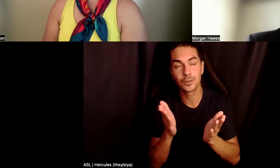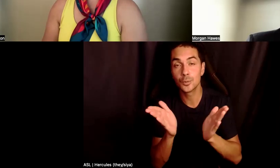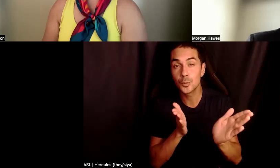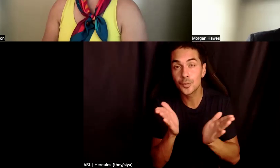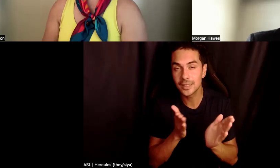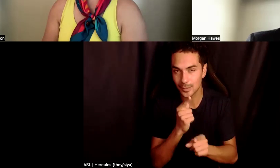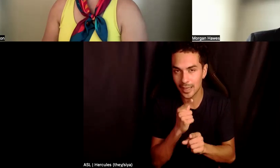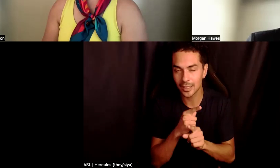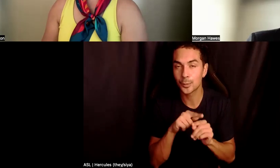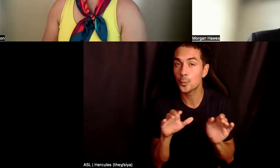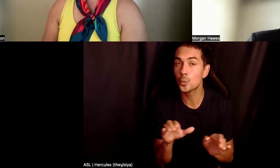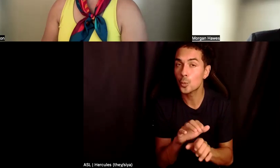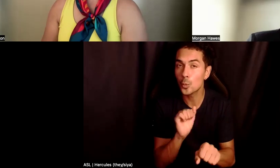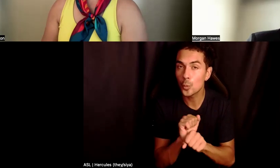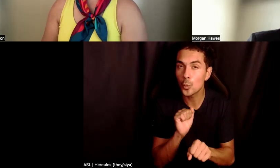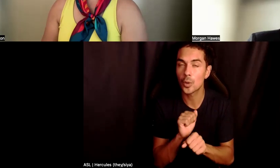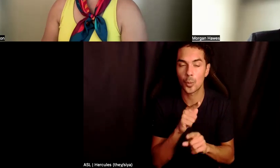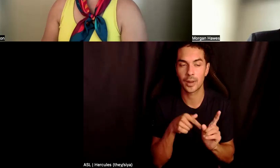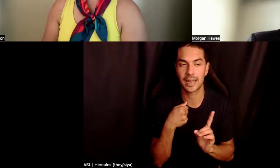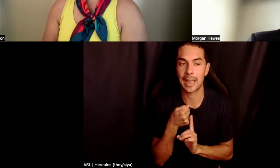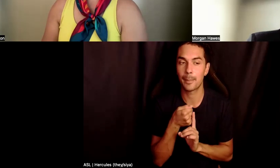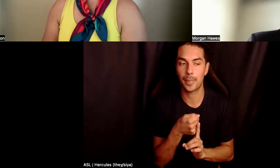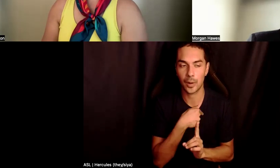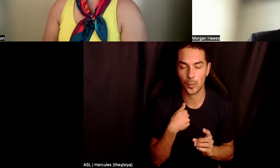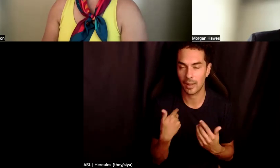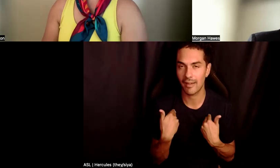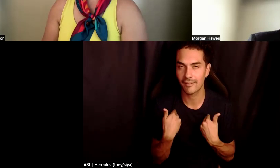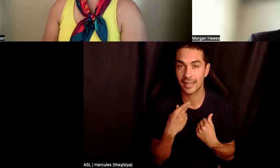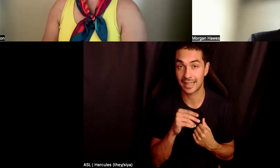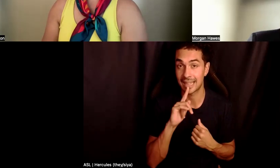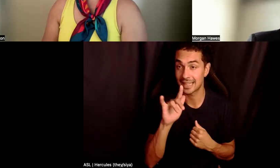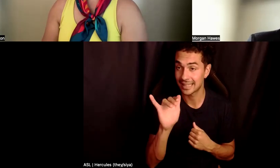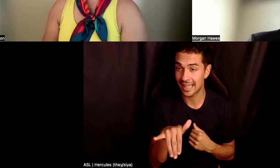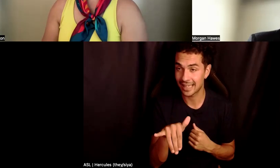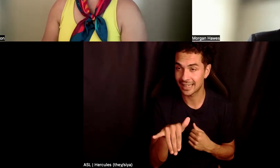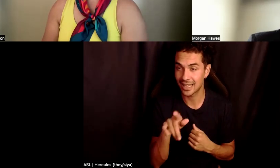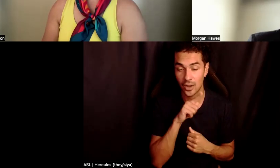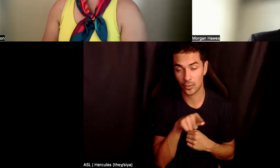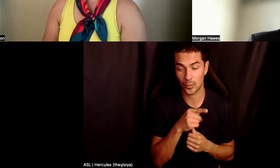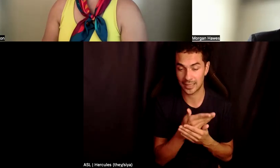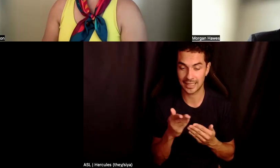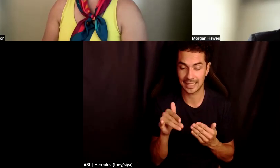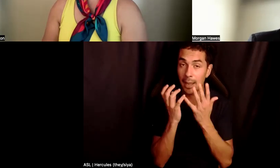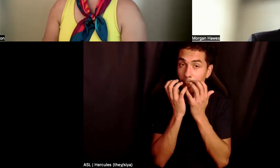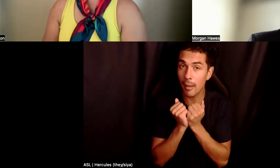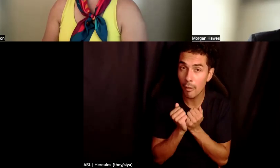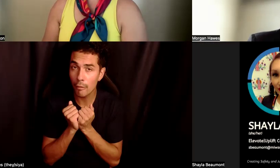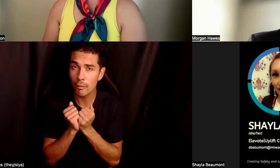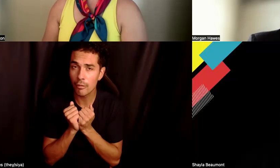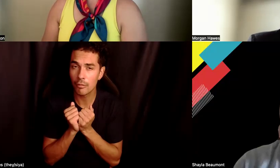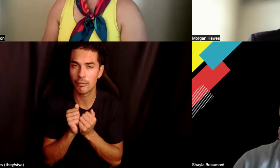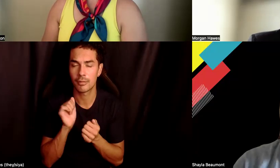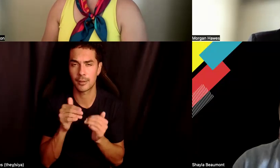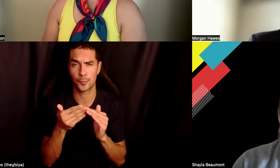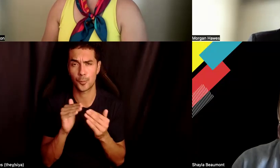do the work and what impact are we having? Um, and is that, are those the things that matter and that the community